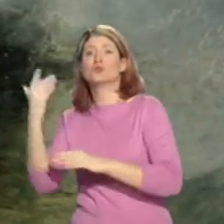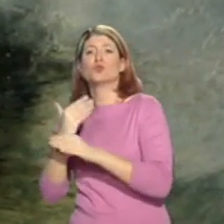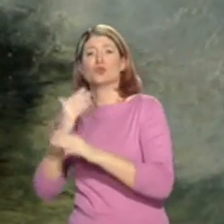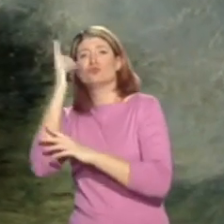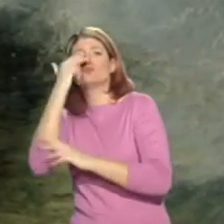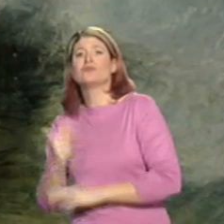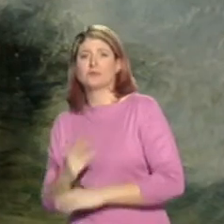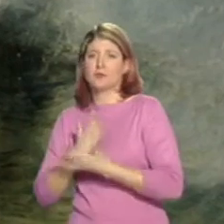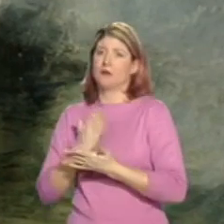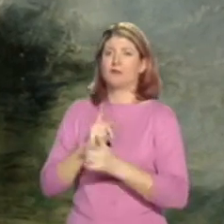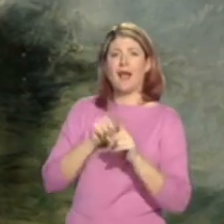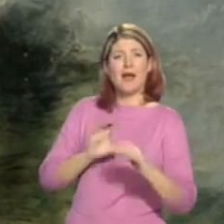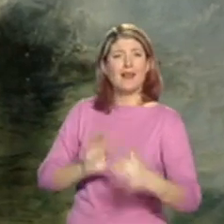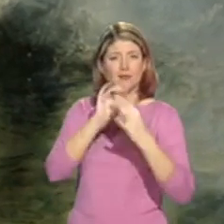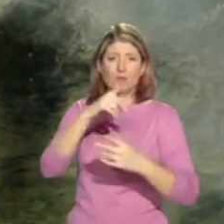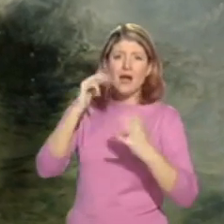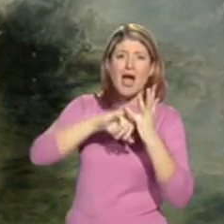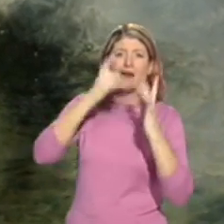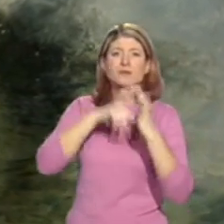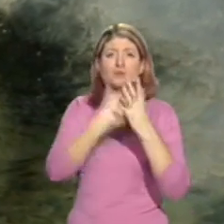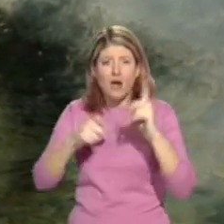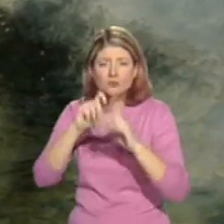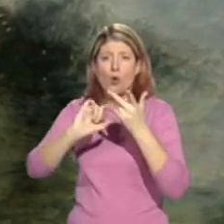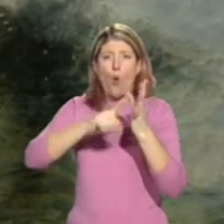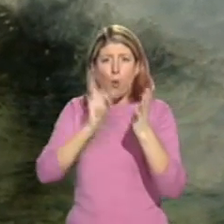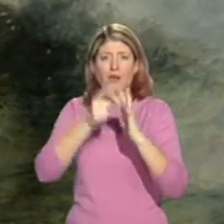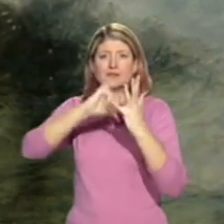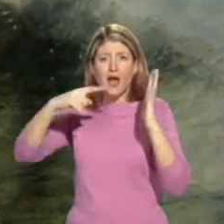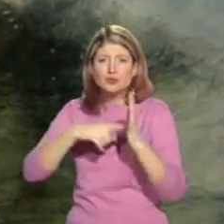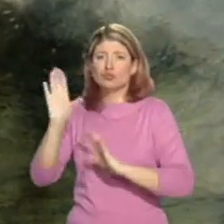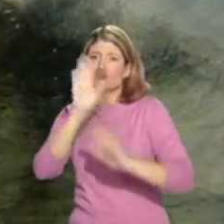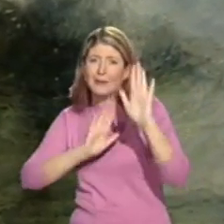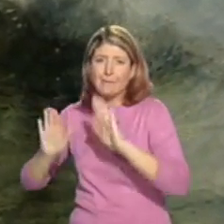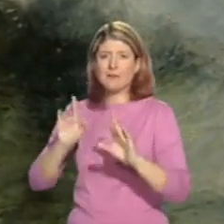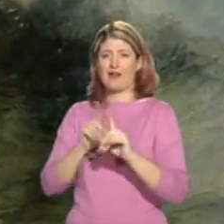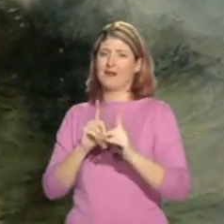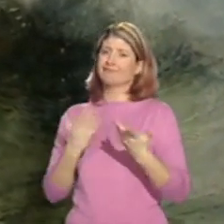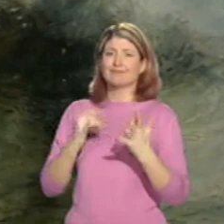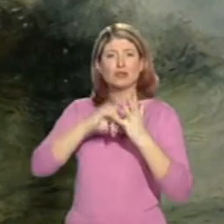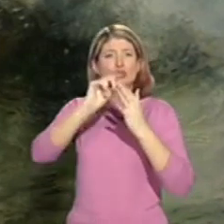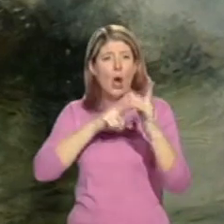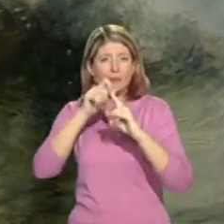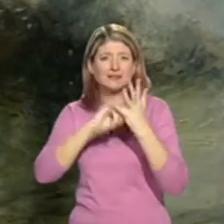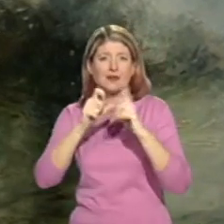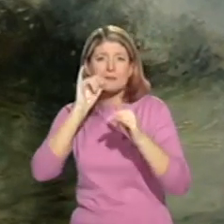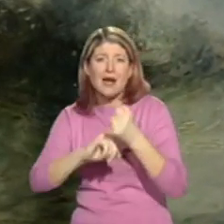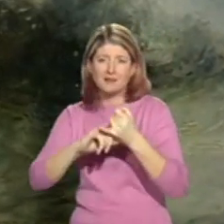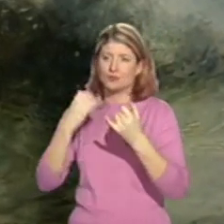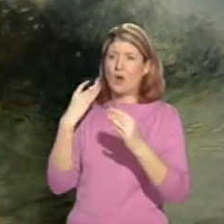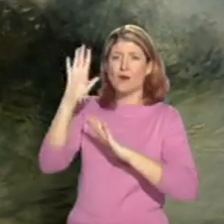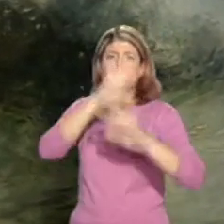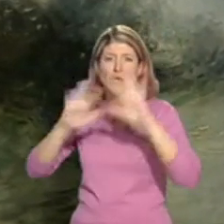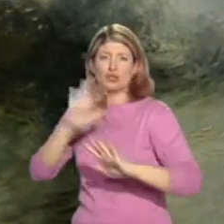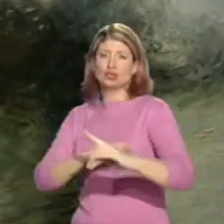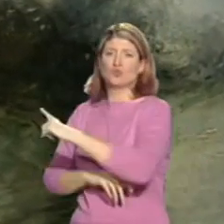coal dust, cream and, perhaps most infamously, to soap suds and whitewash, a comment made about one of Turner's radical late